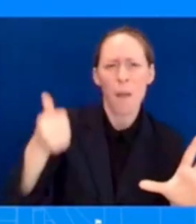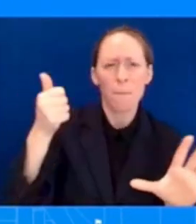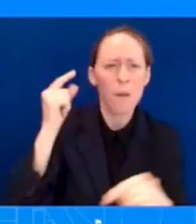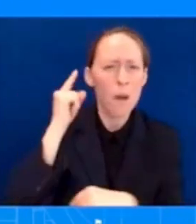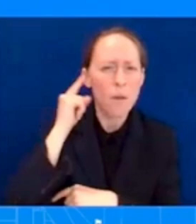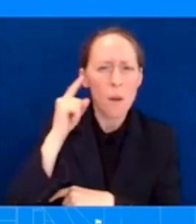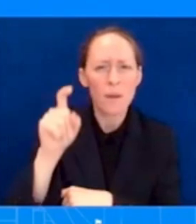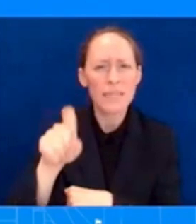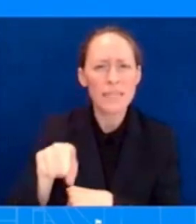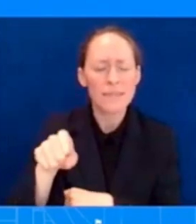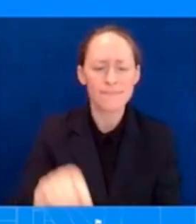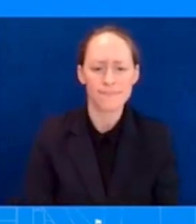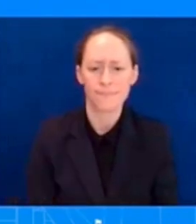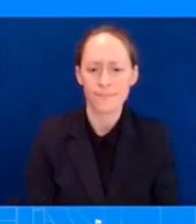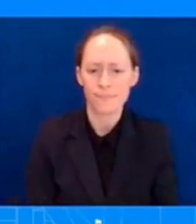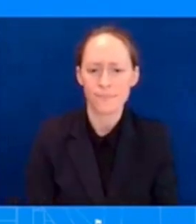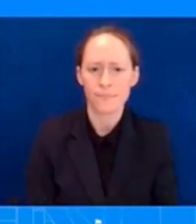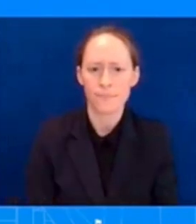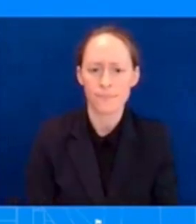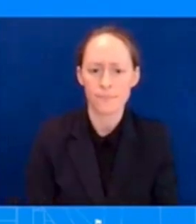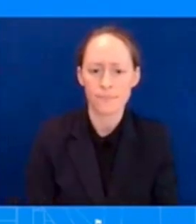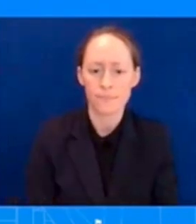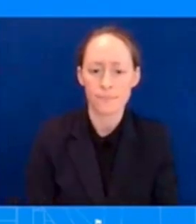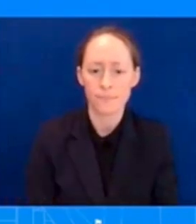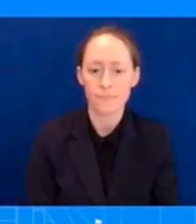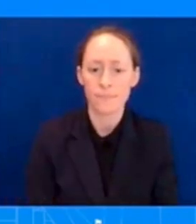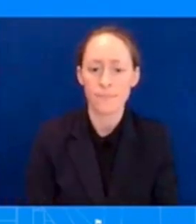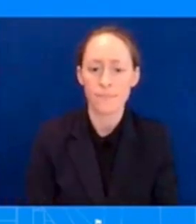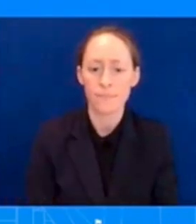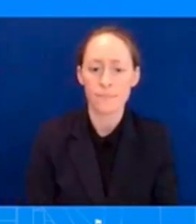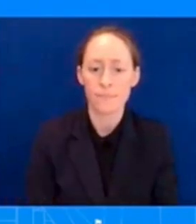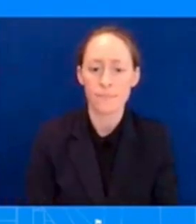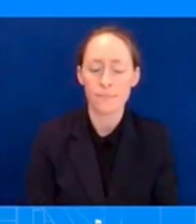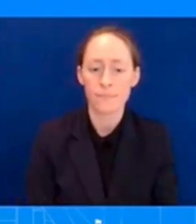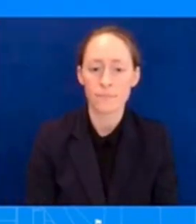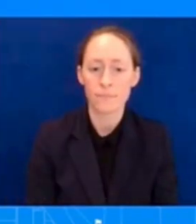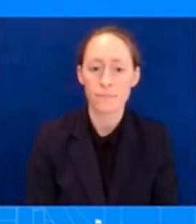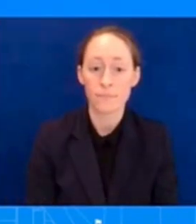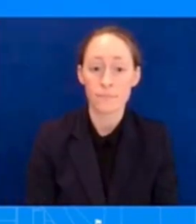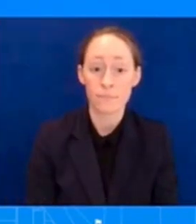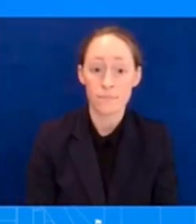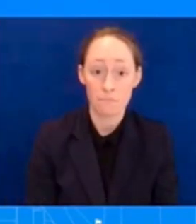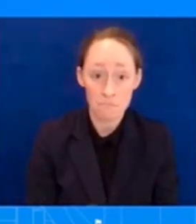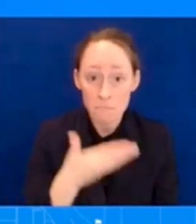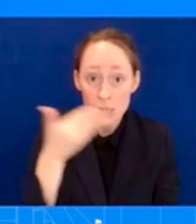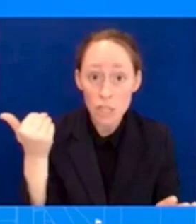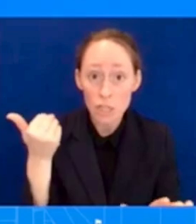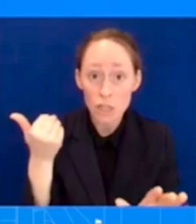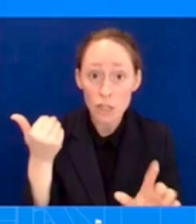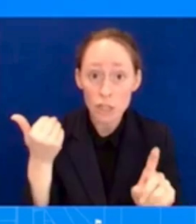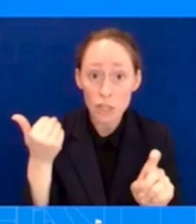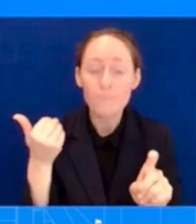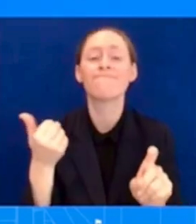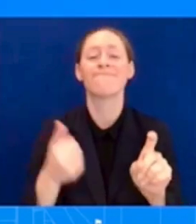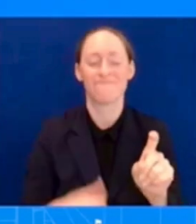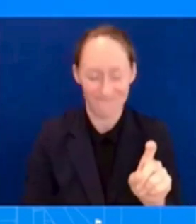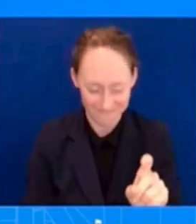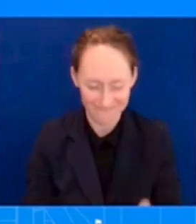you want to try one more time administrator yep does this sound any better much better thank you the floor is yours